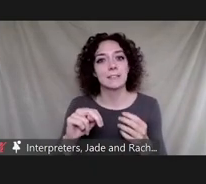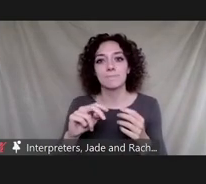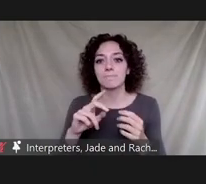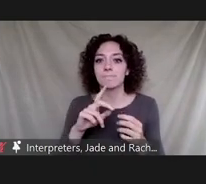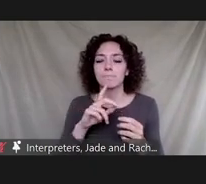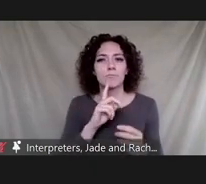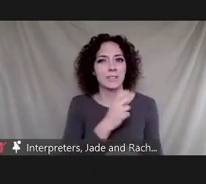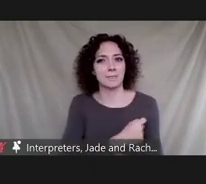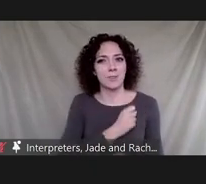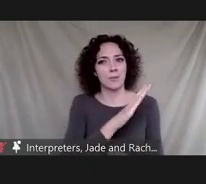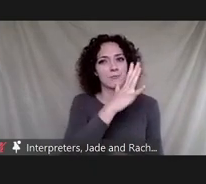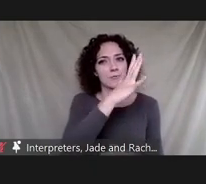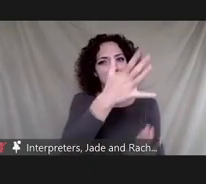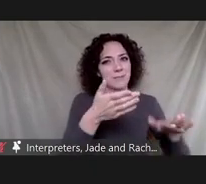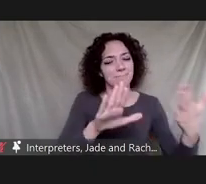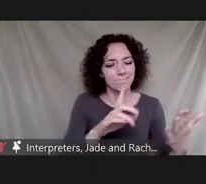on the passing of your grandmother.